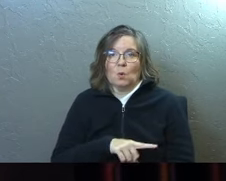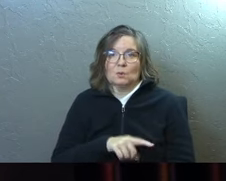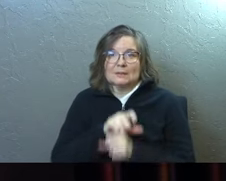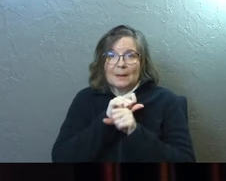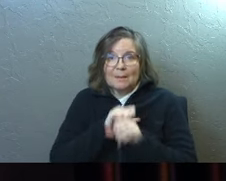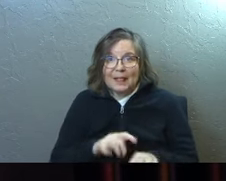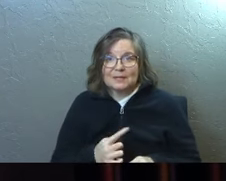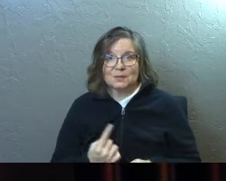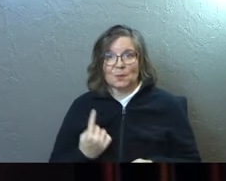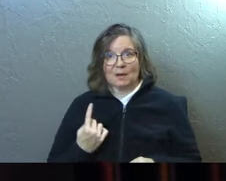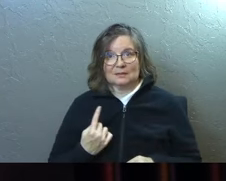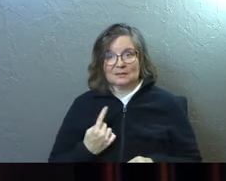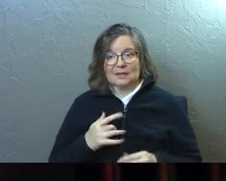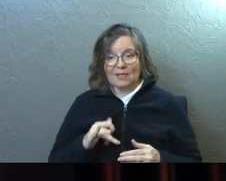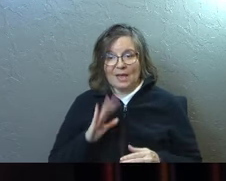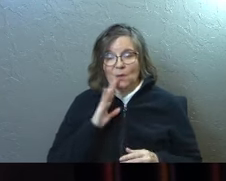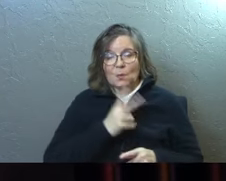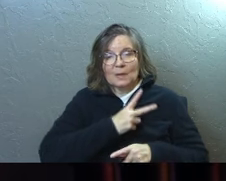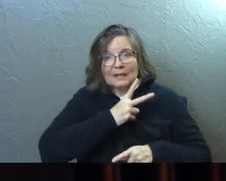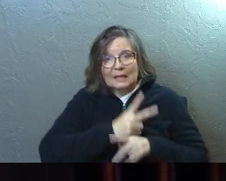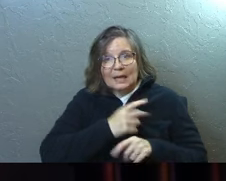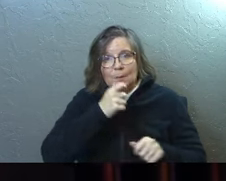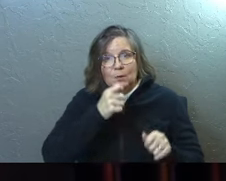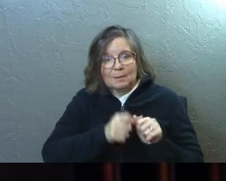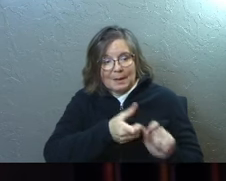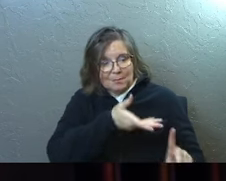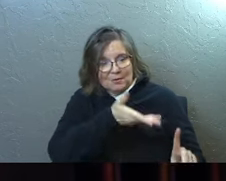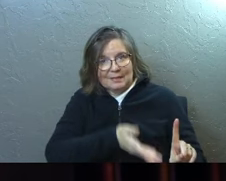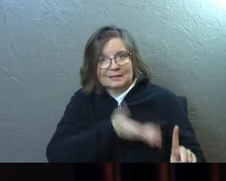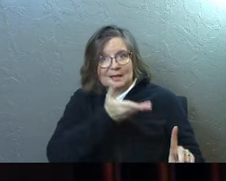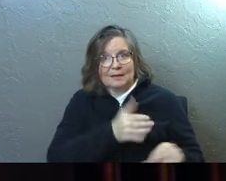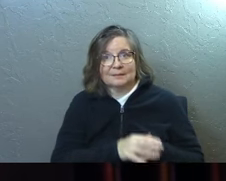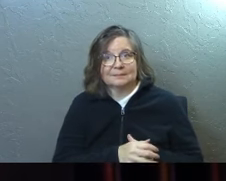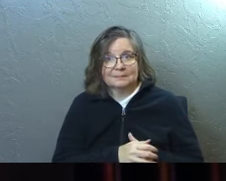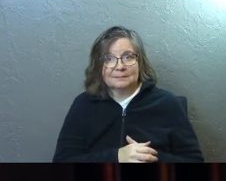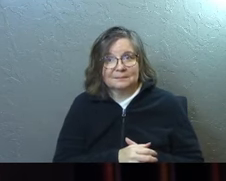blessed ones that will keep remembering this guy.